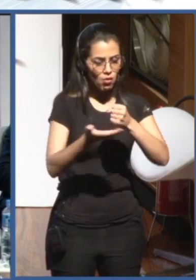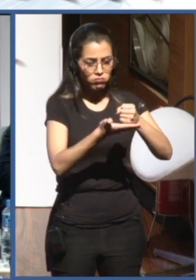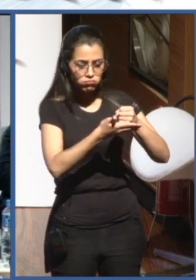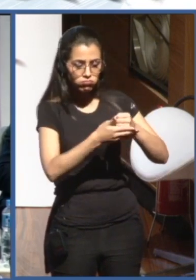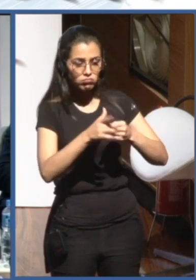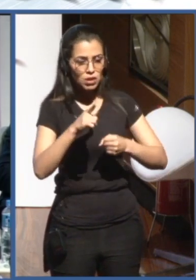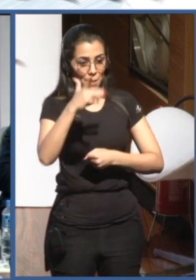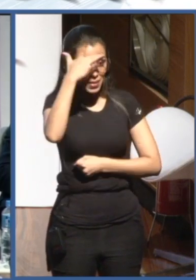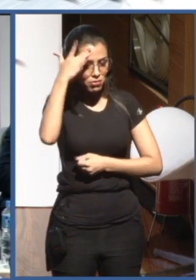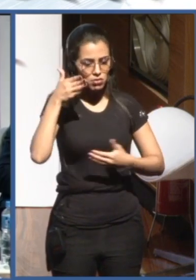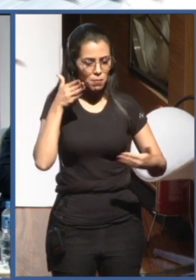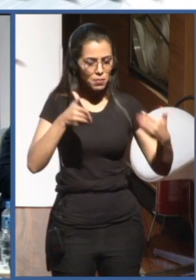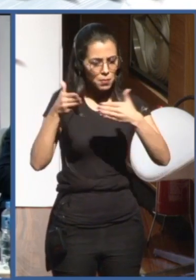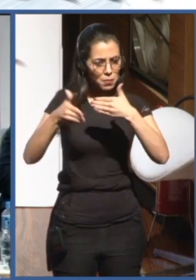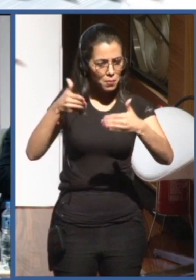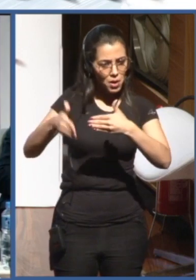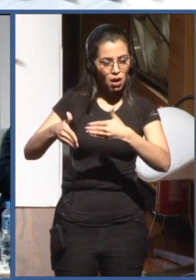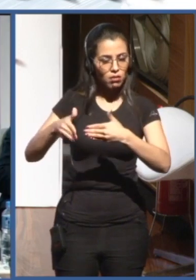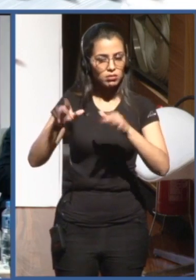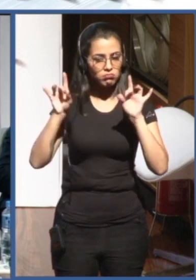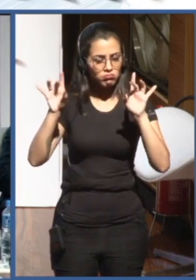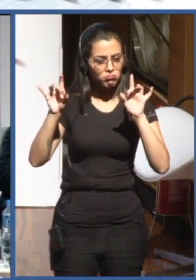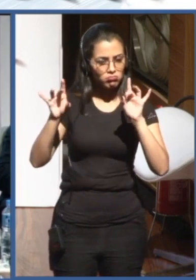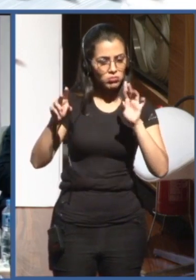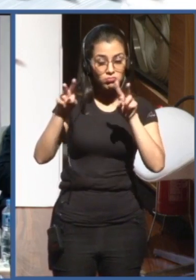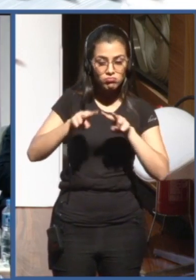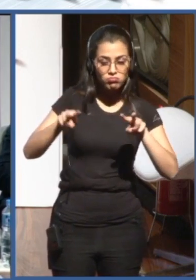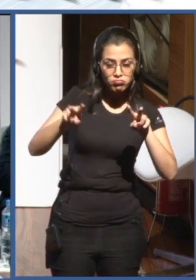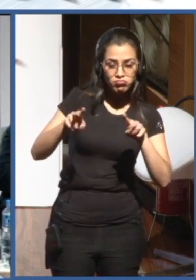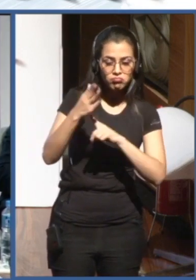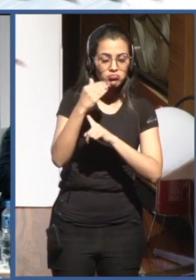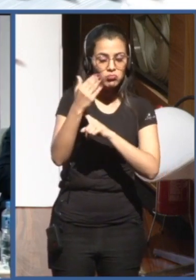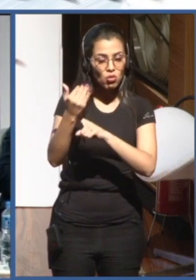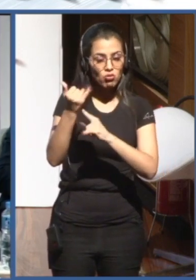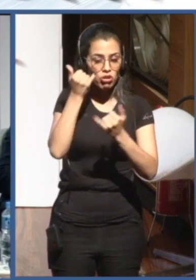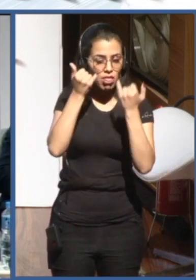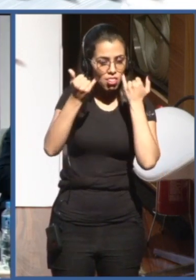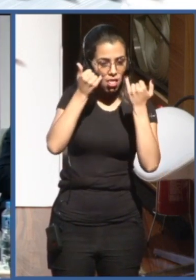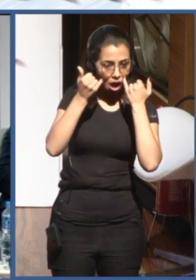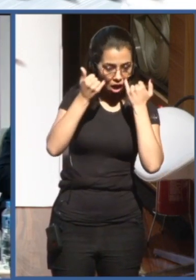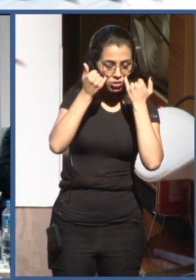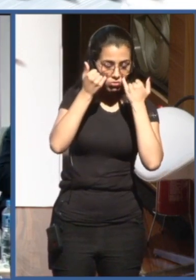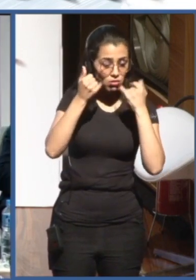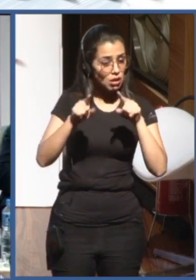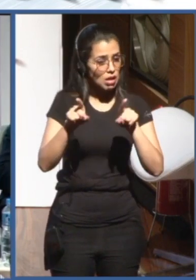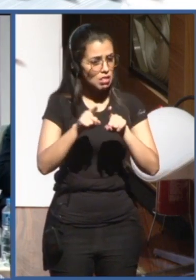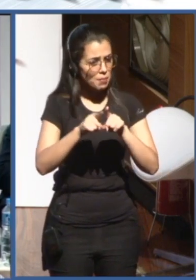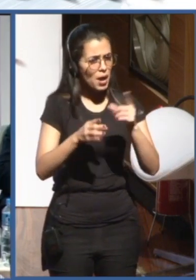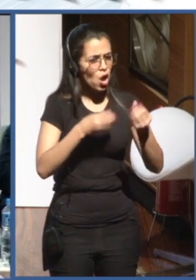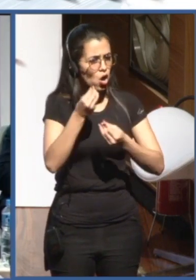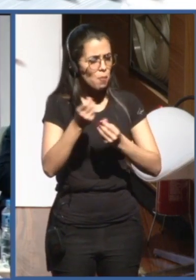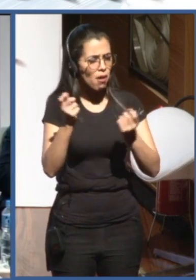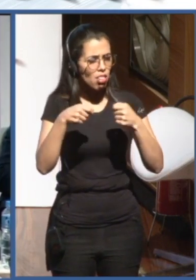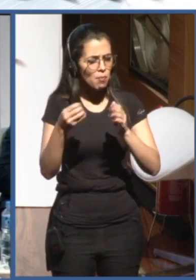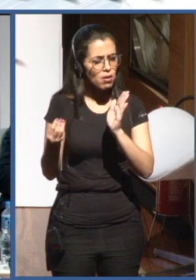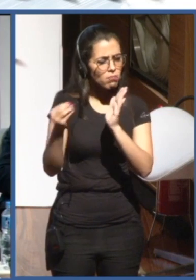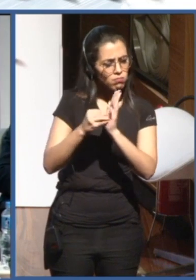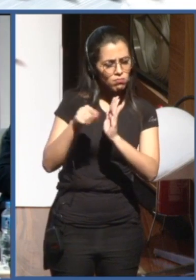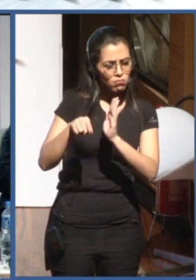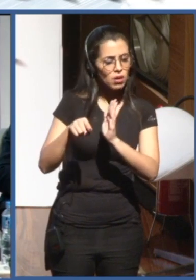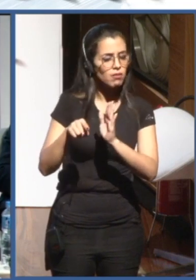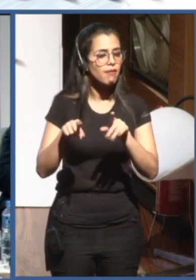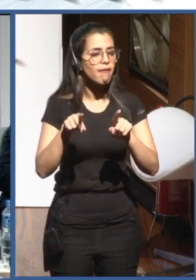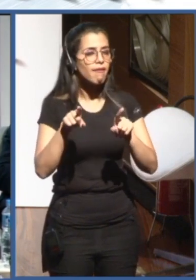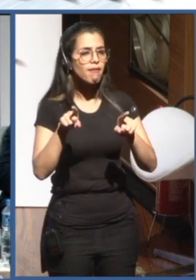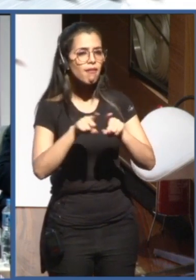that are state of the art, and see where they can be applied, you know, so that after the summit, they come out with solutions that can be scaled. The